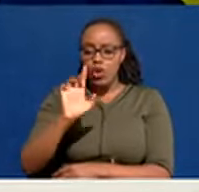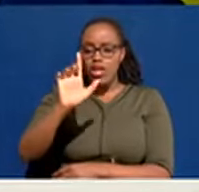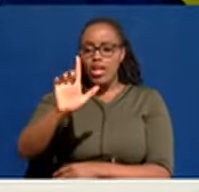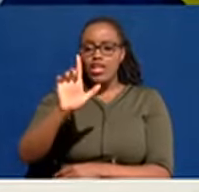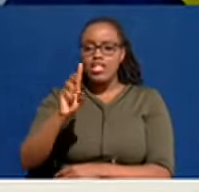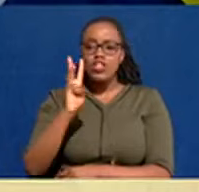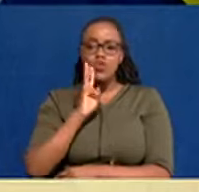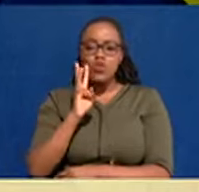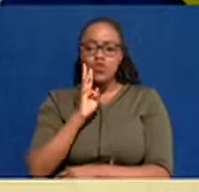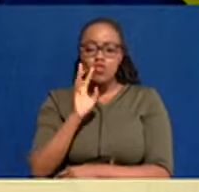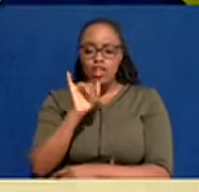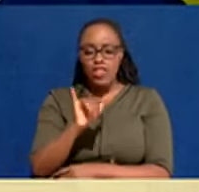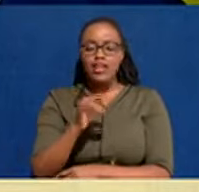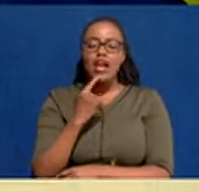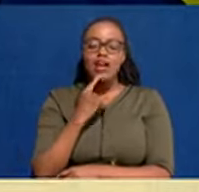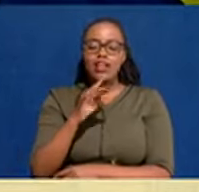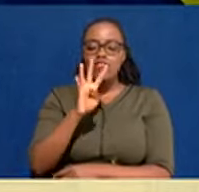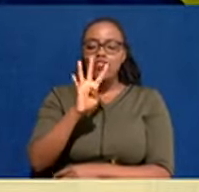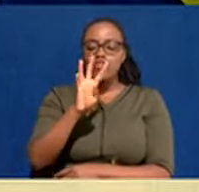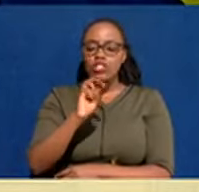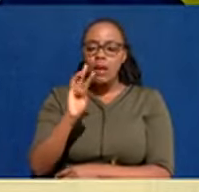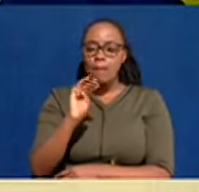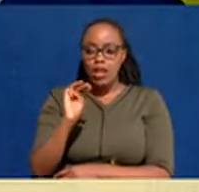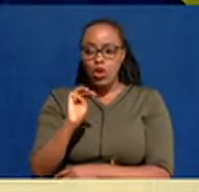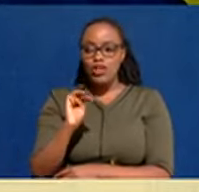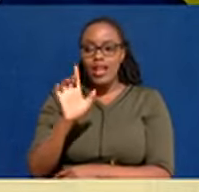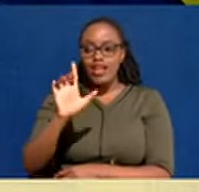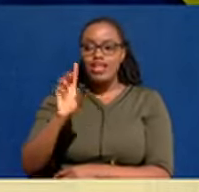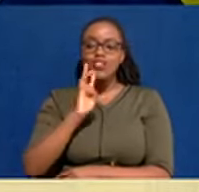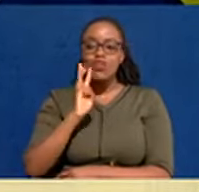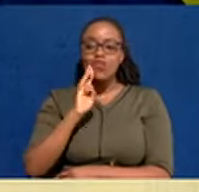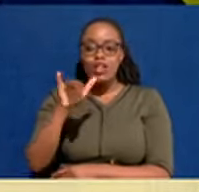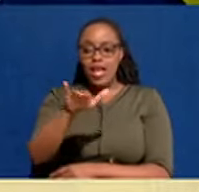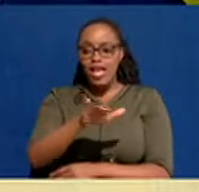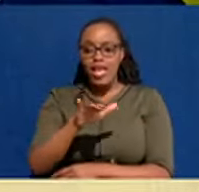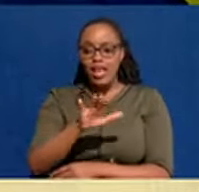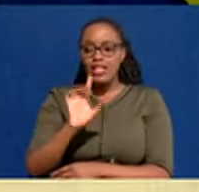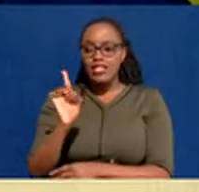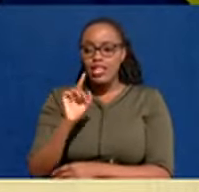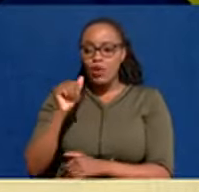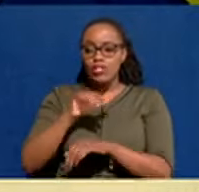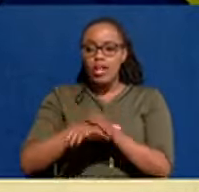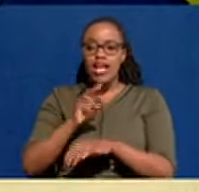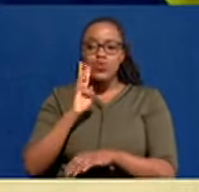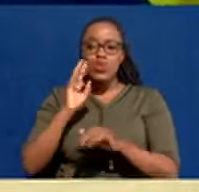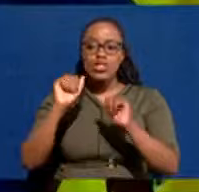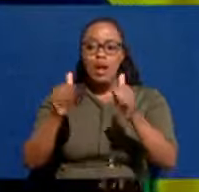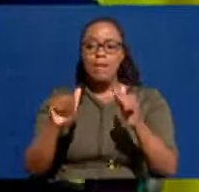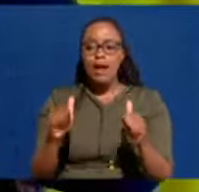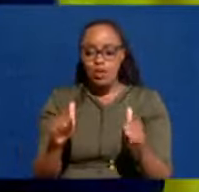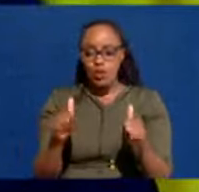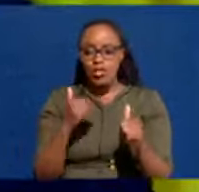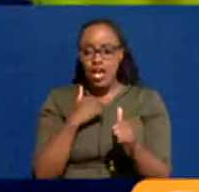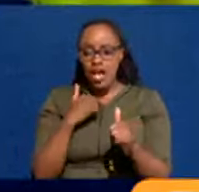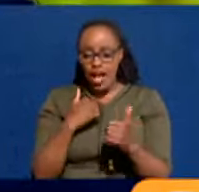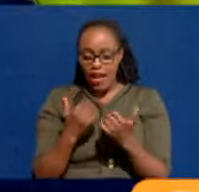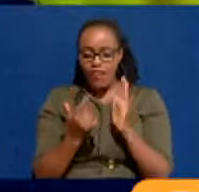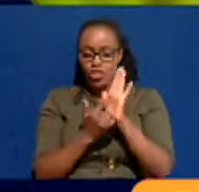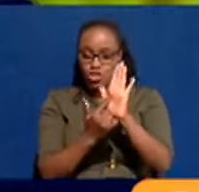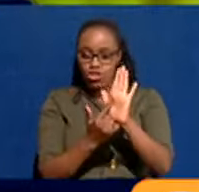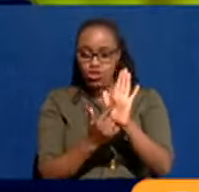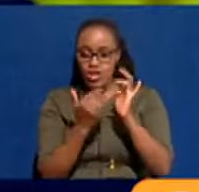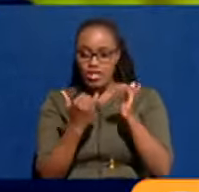water. Now, that 140 million liters of water will mean that areas in Nairobi that have never received water or have not got it in decades,